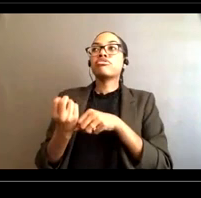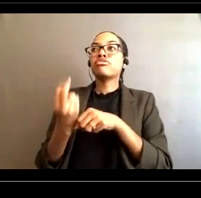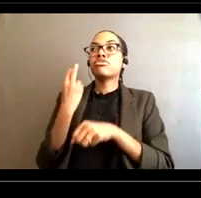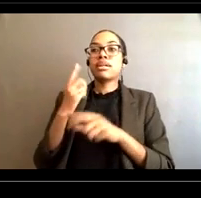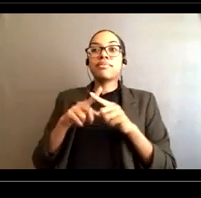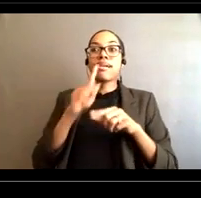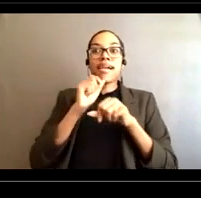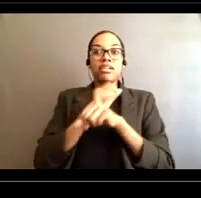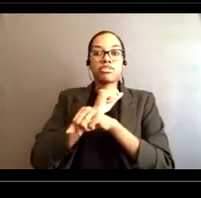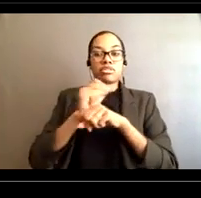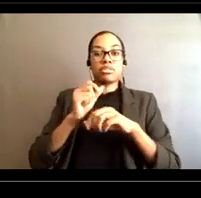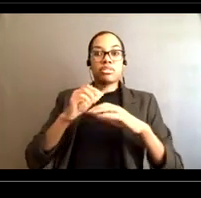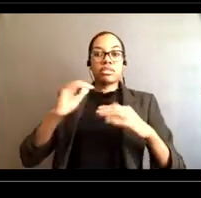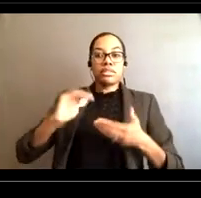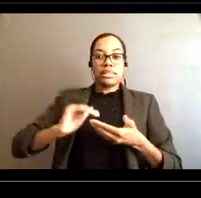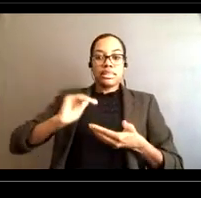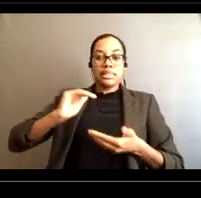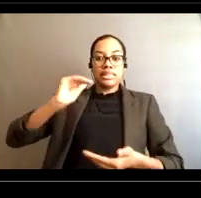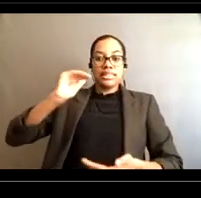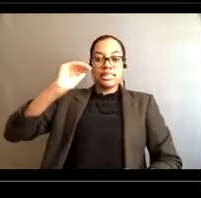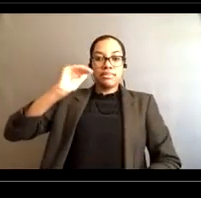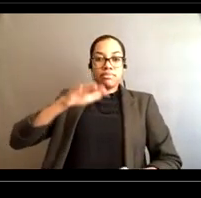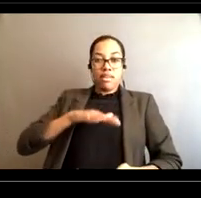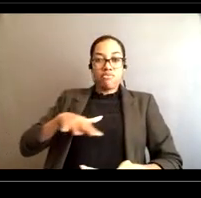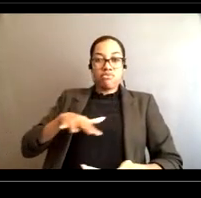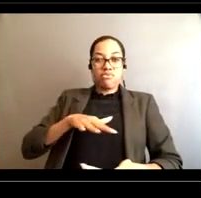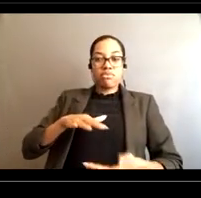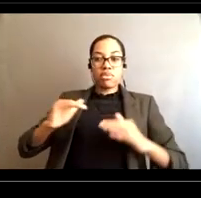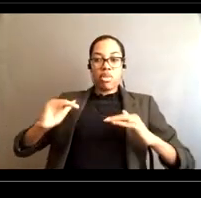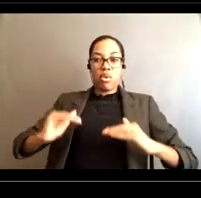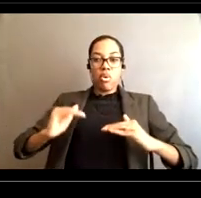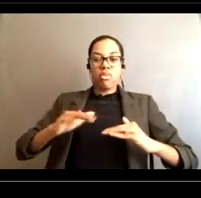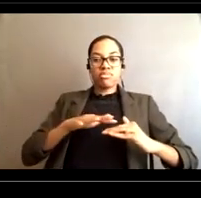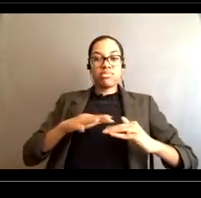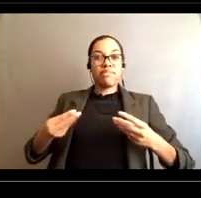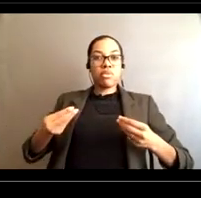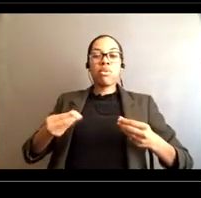can change quite a bit, especially after a big storm like a hurricane